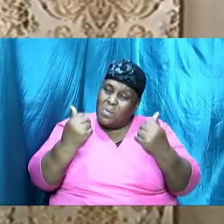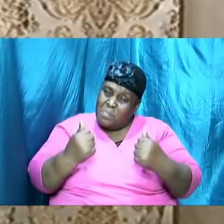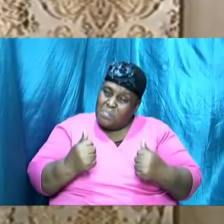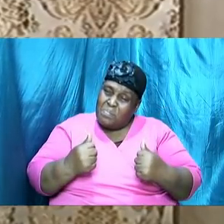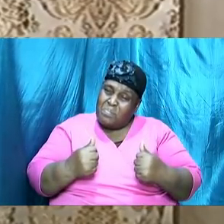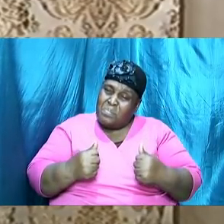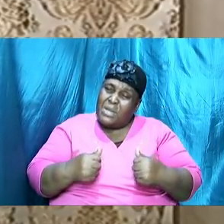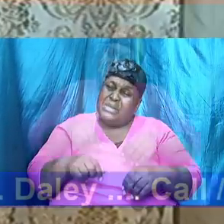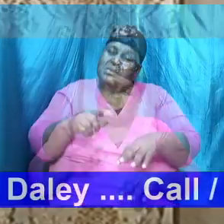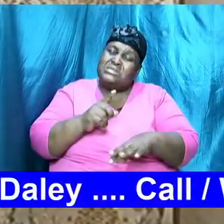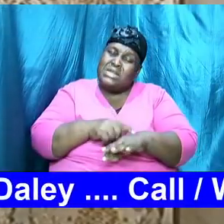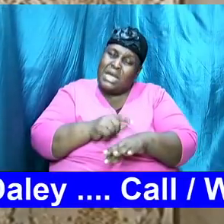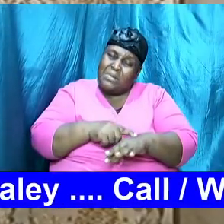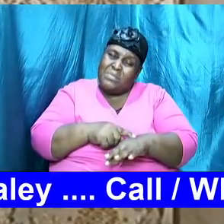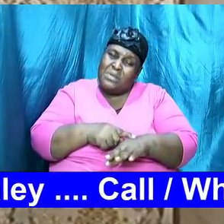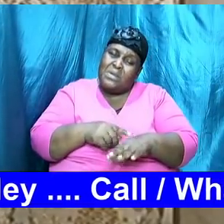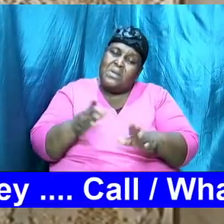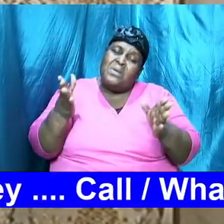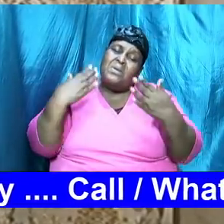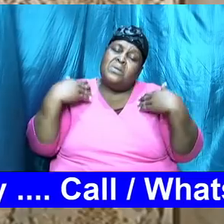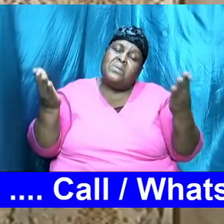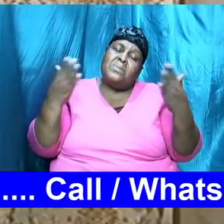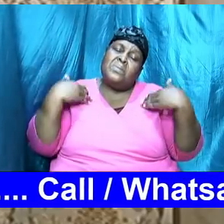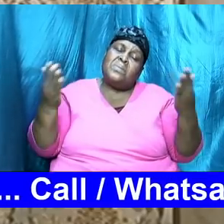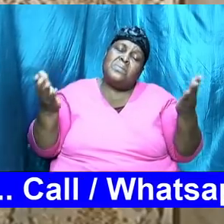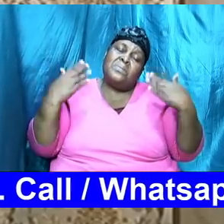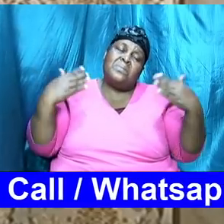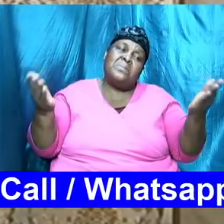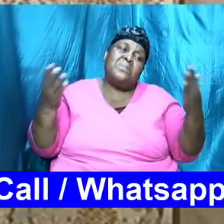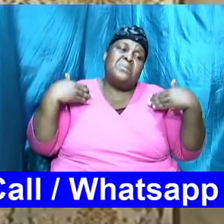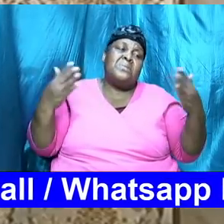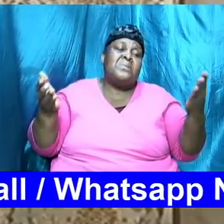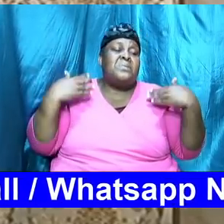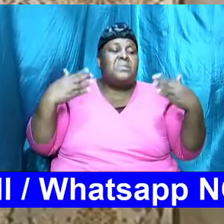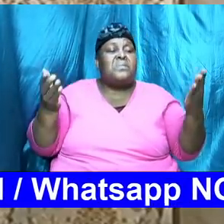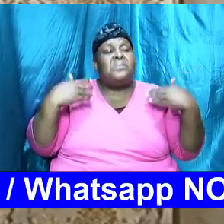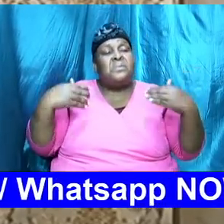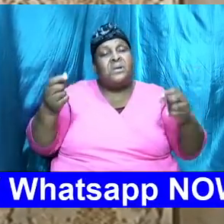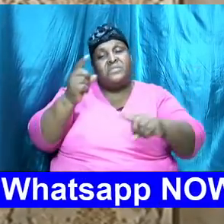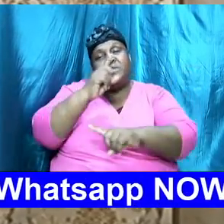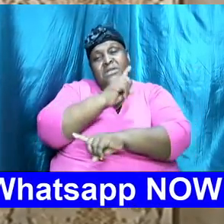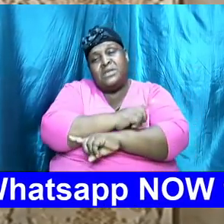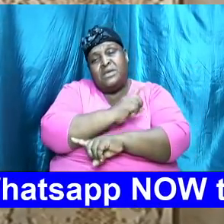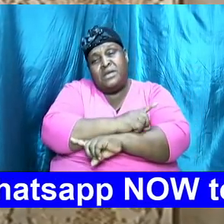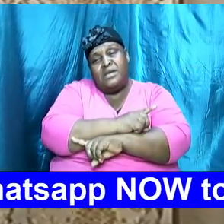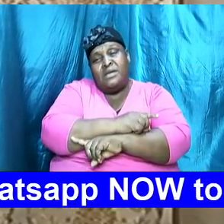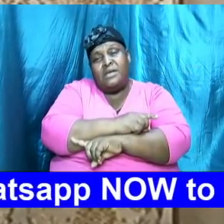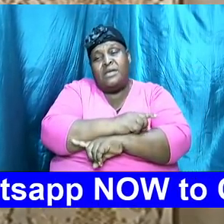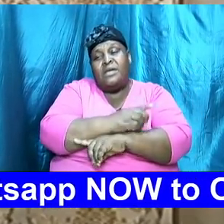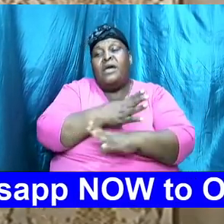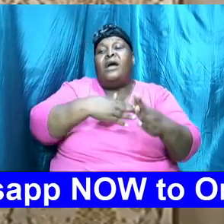point in the cool of the day whenever that was and would fellowship